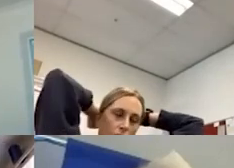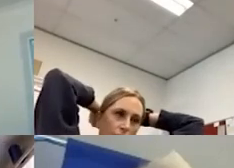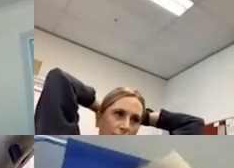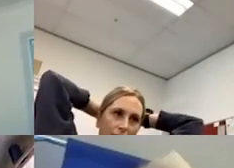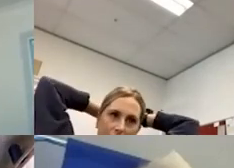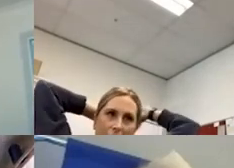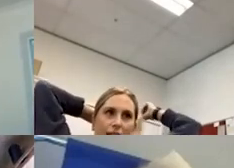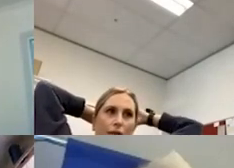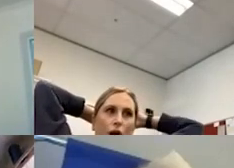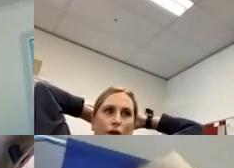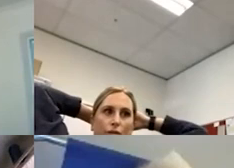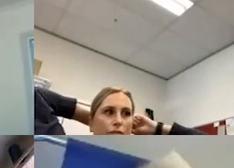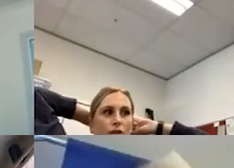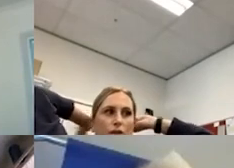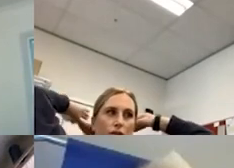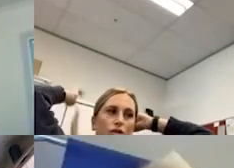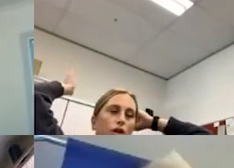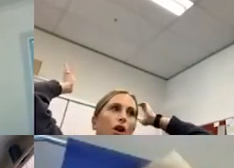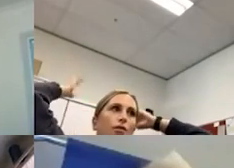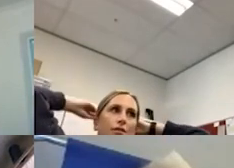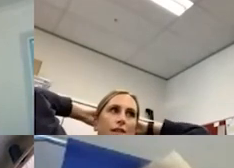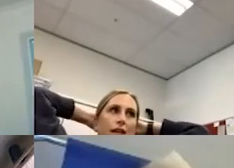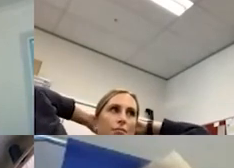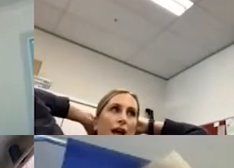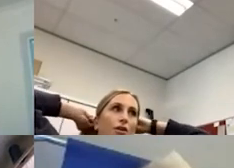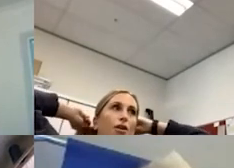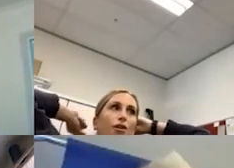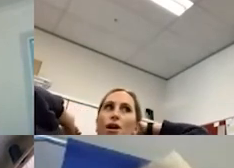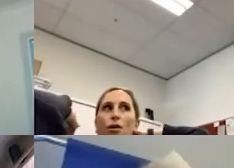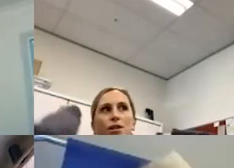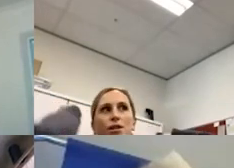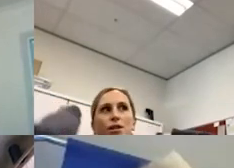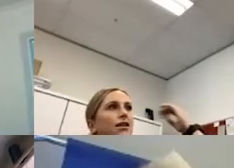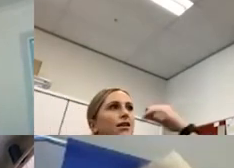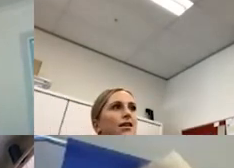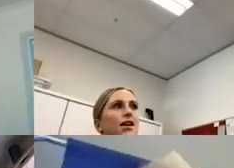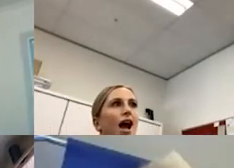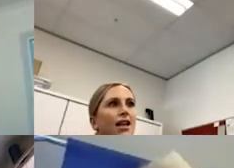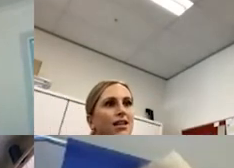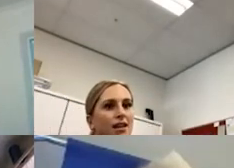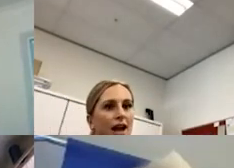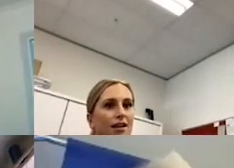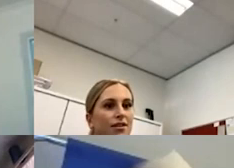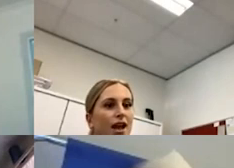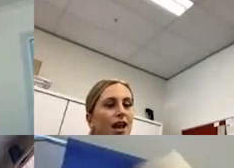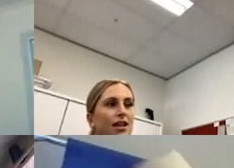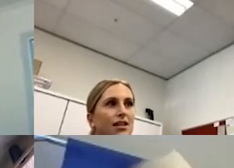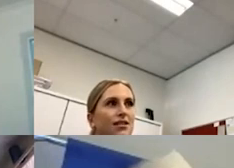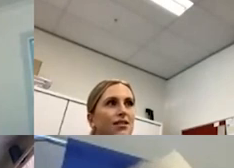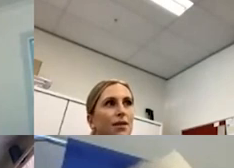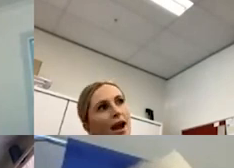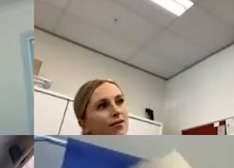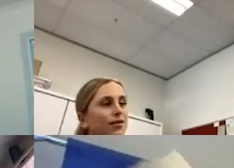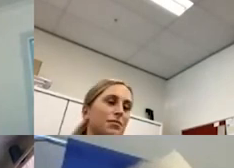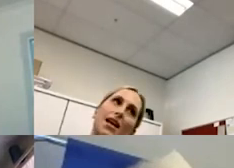process, because many organisations like ours have been deeply hearing what the NDIS is